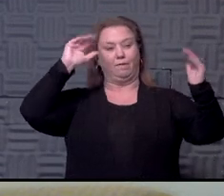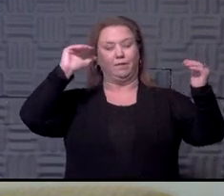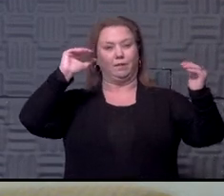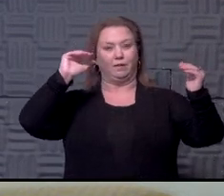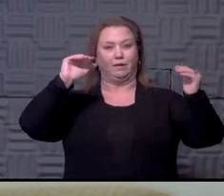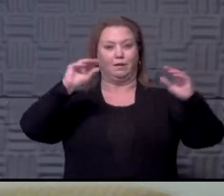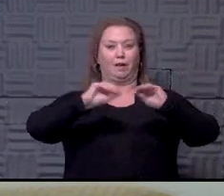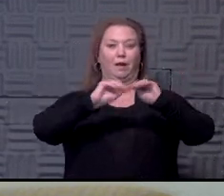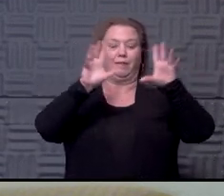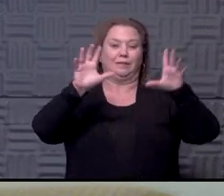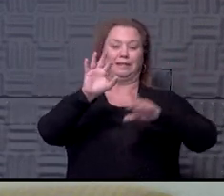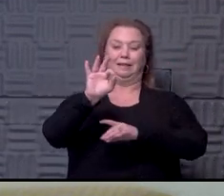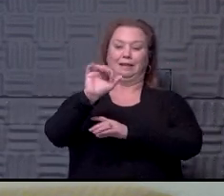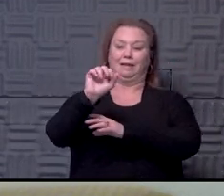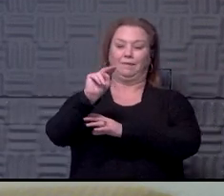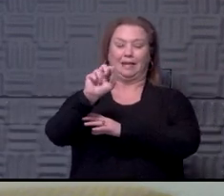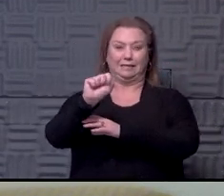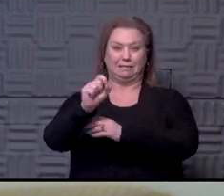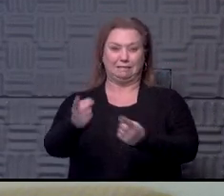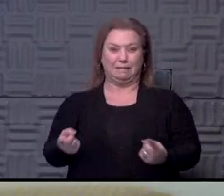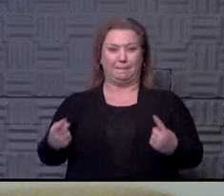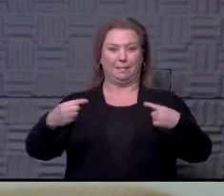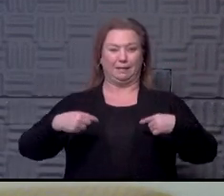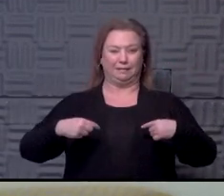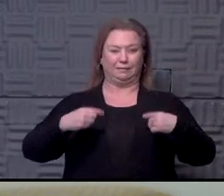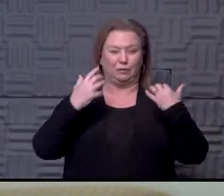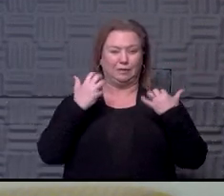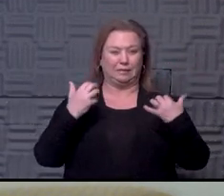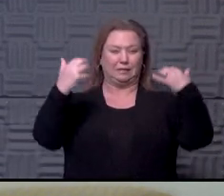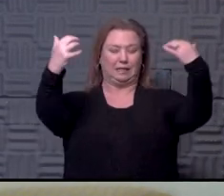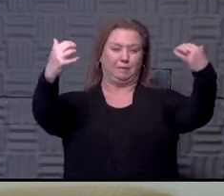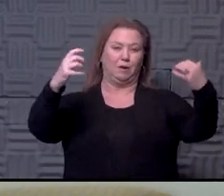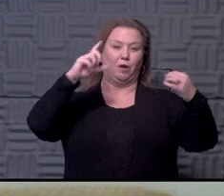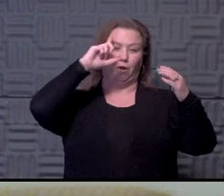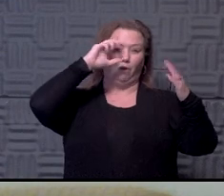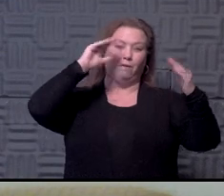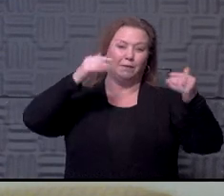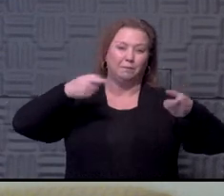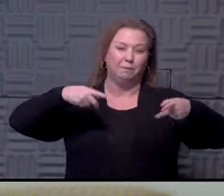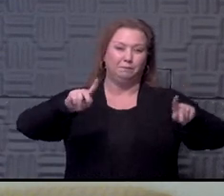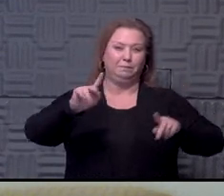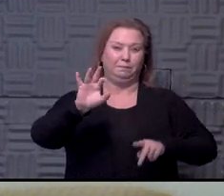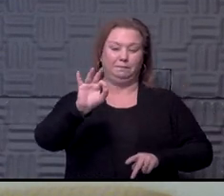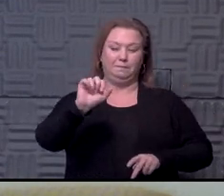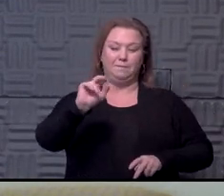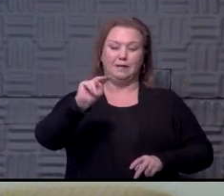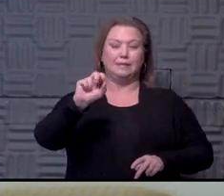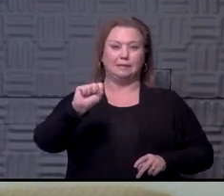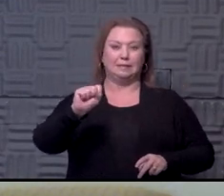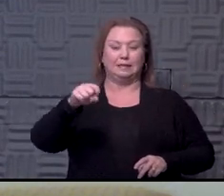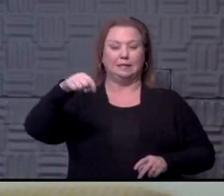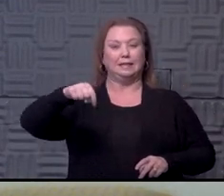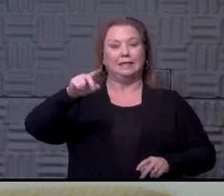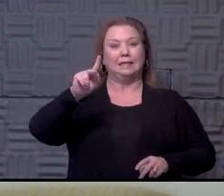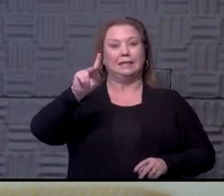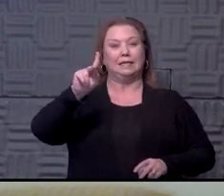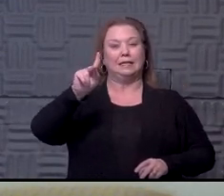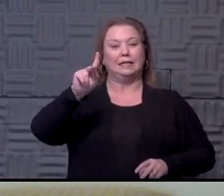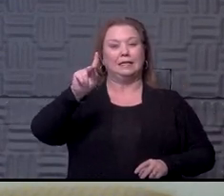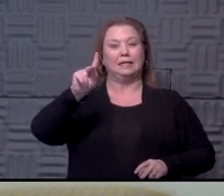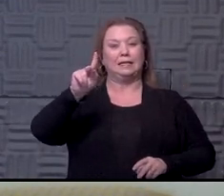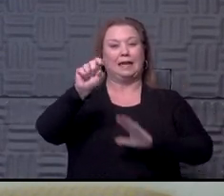obviously fans being allowed in. Hopefully that's going to be the case. I know out here they had Kansas State